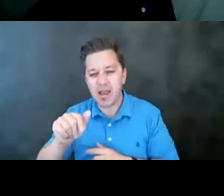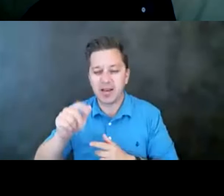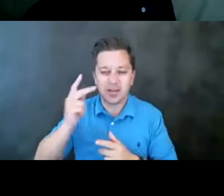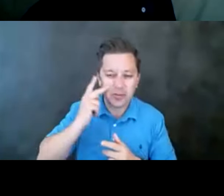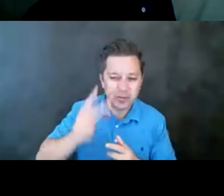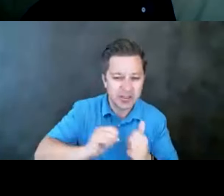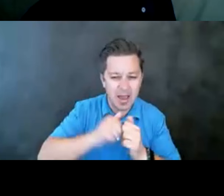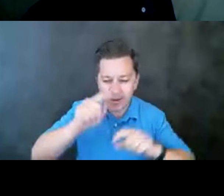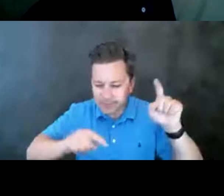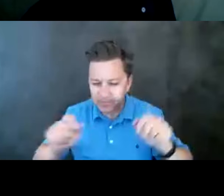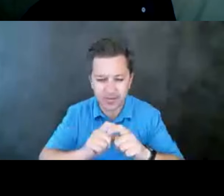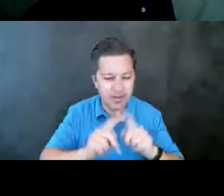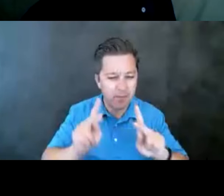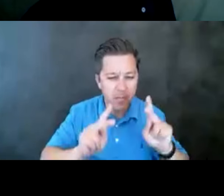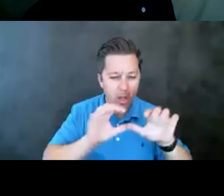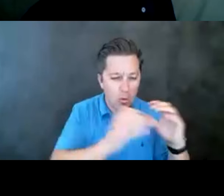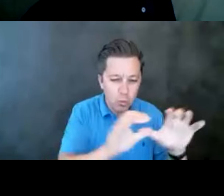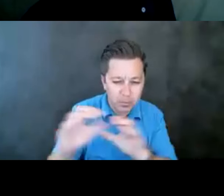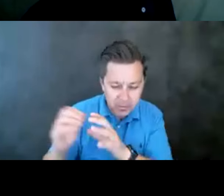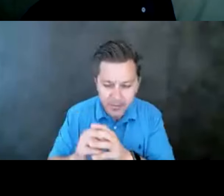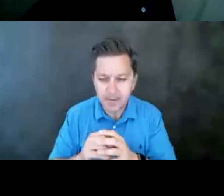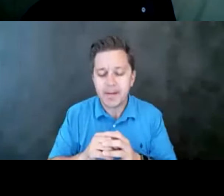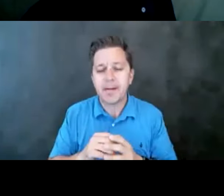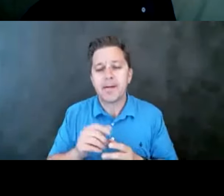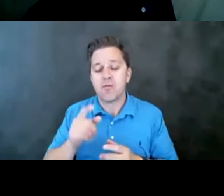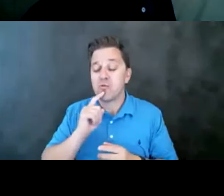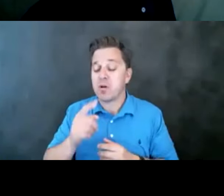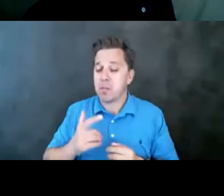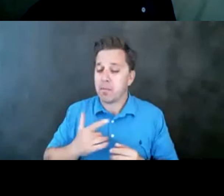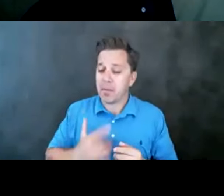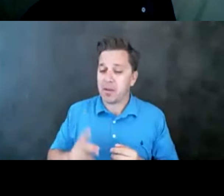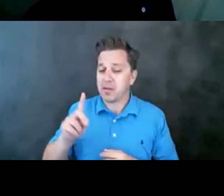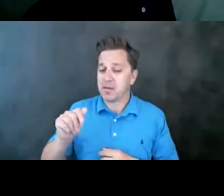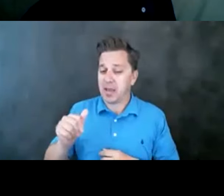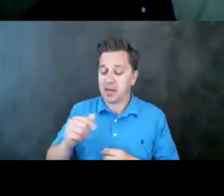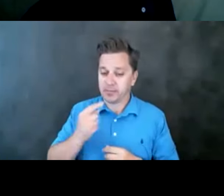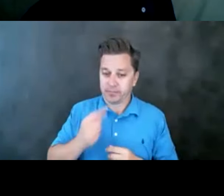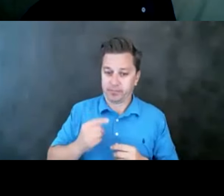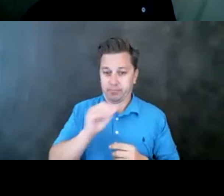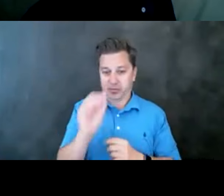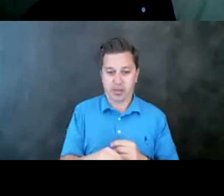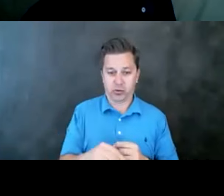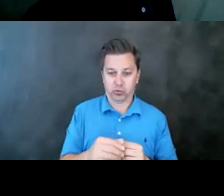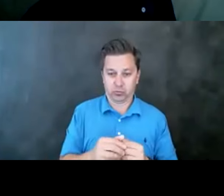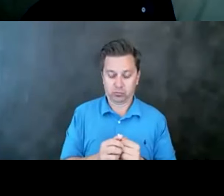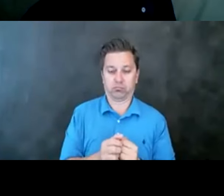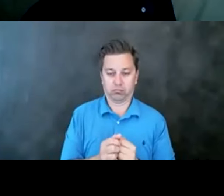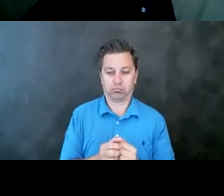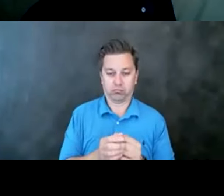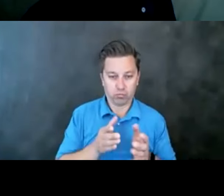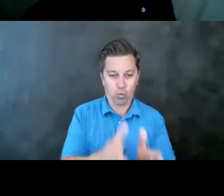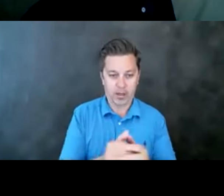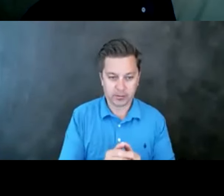by demographics. Oftentimes the data is simply, here's our percentage of means and methods by each